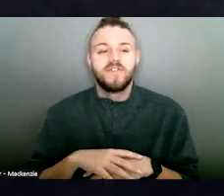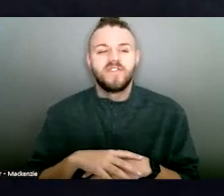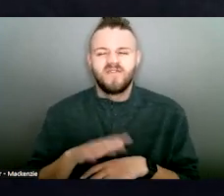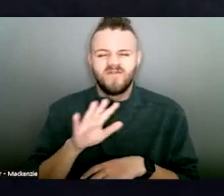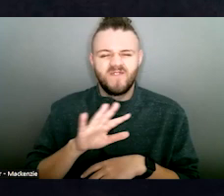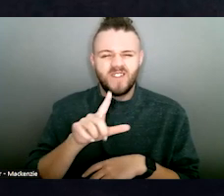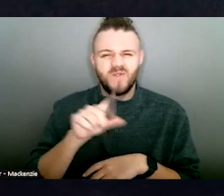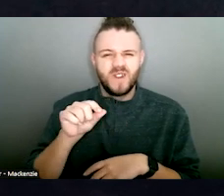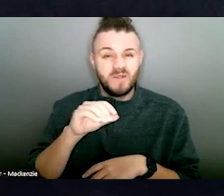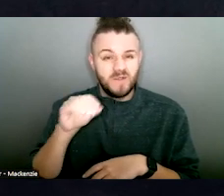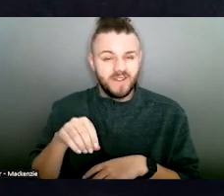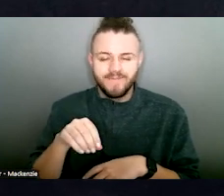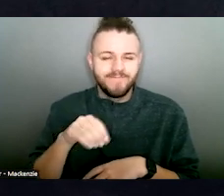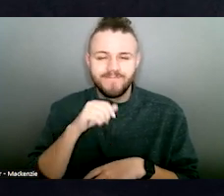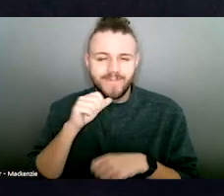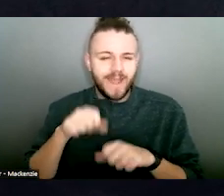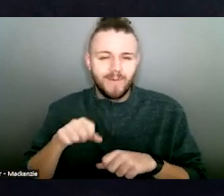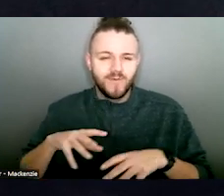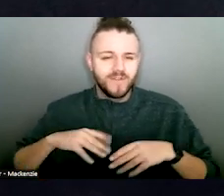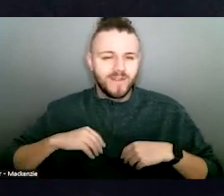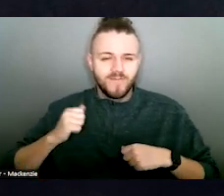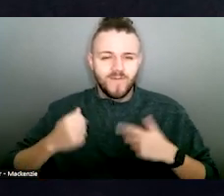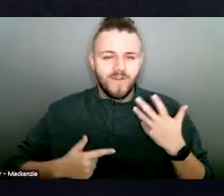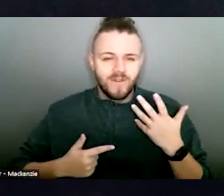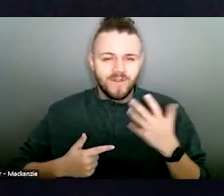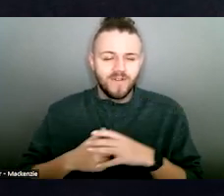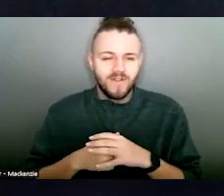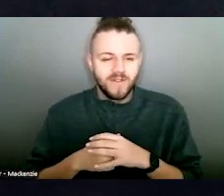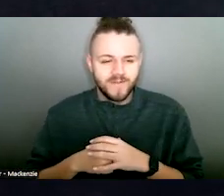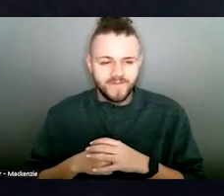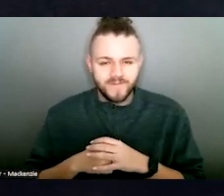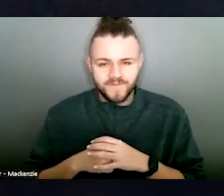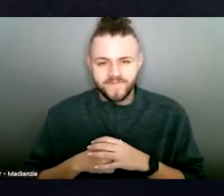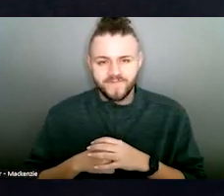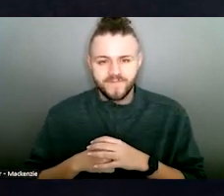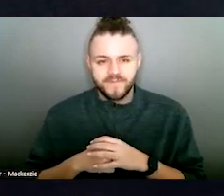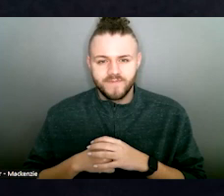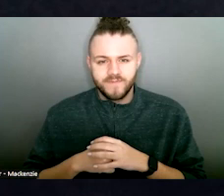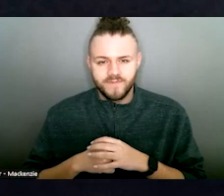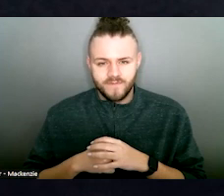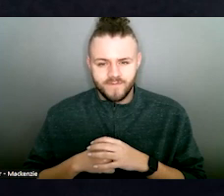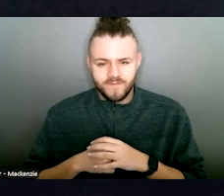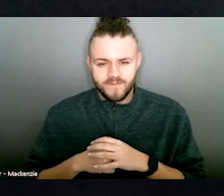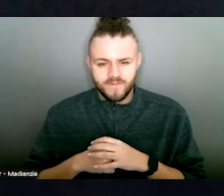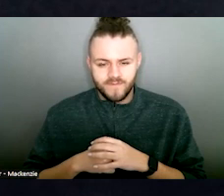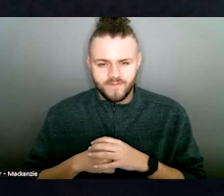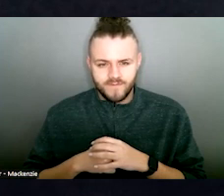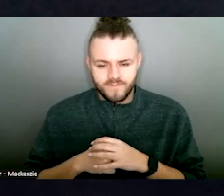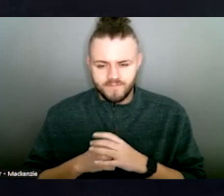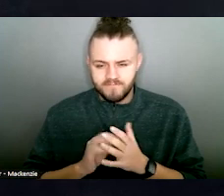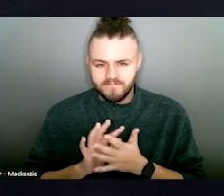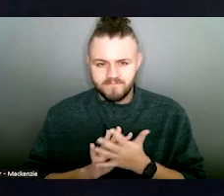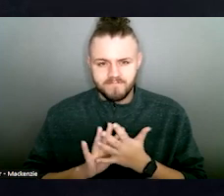reported reducing